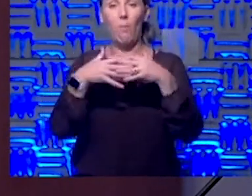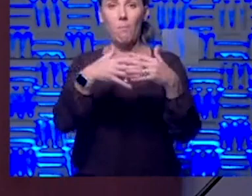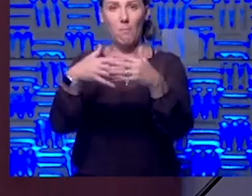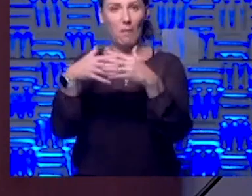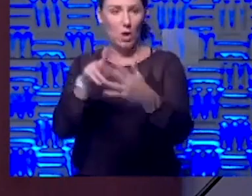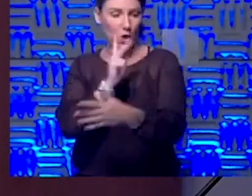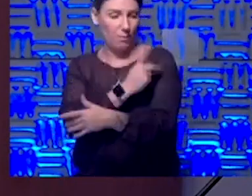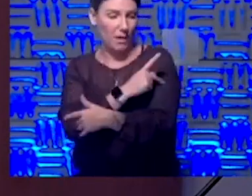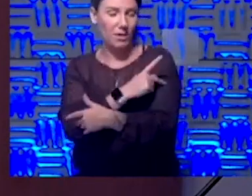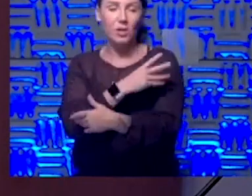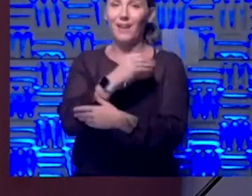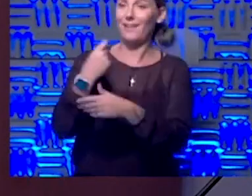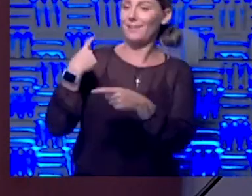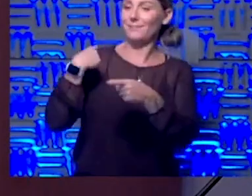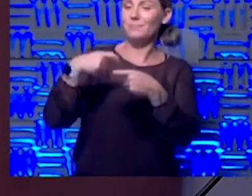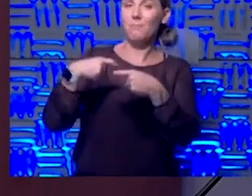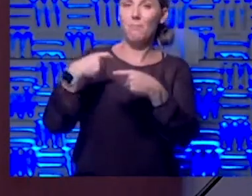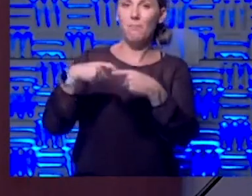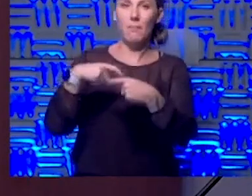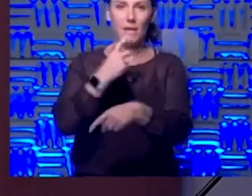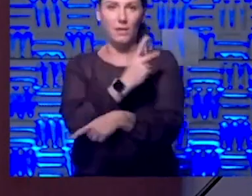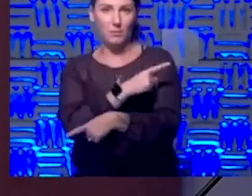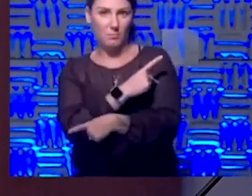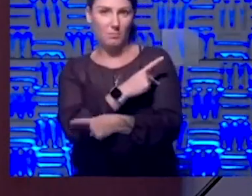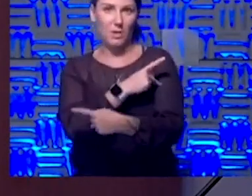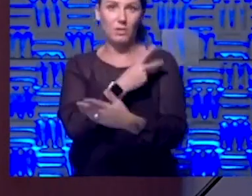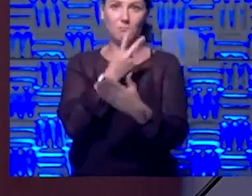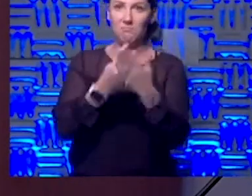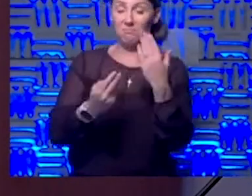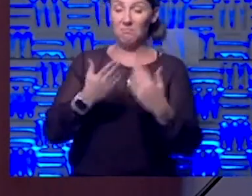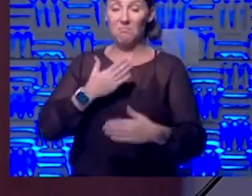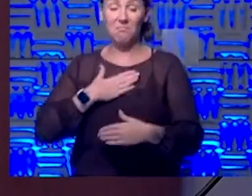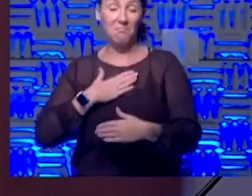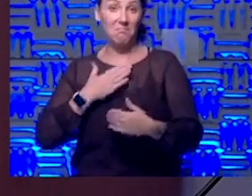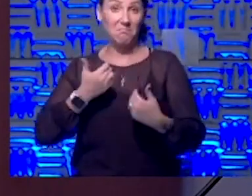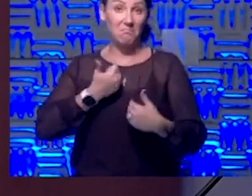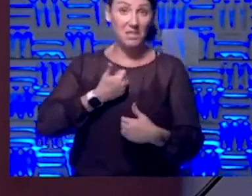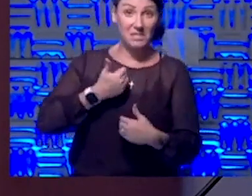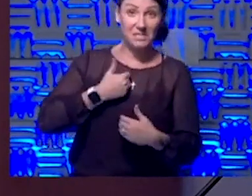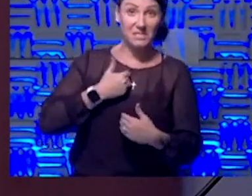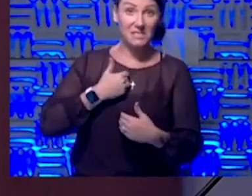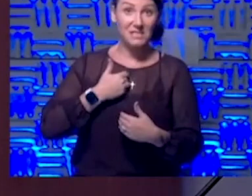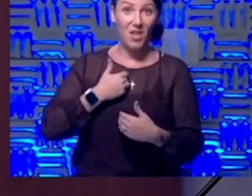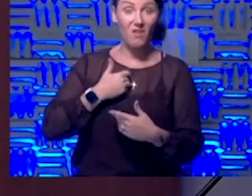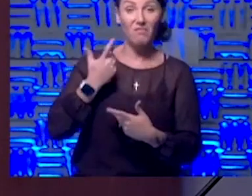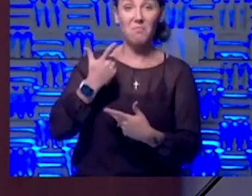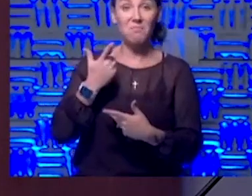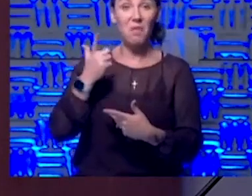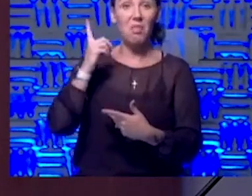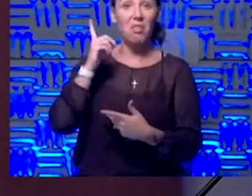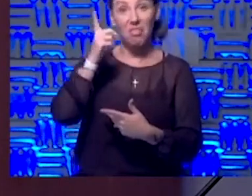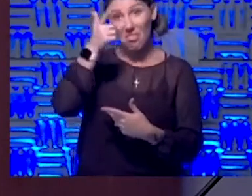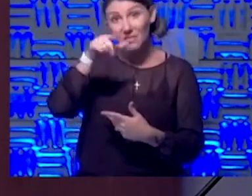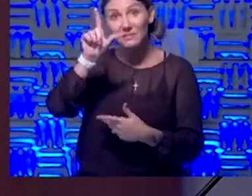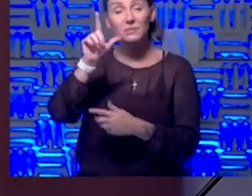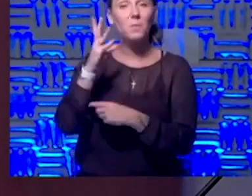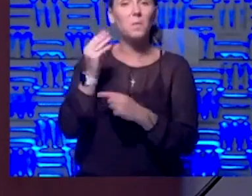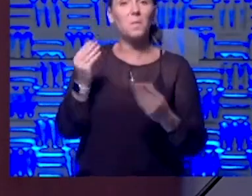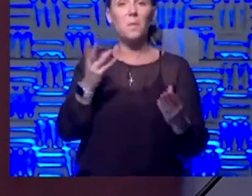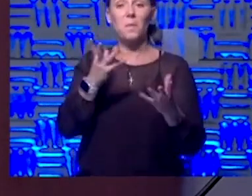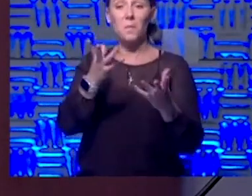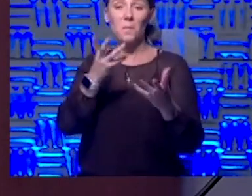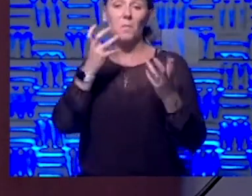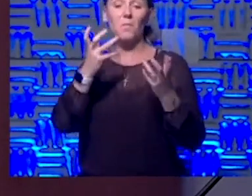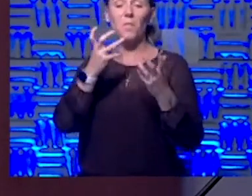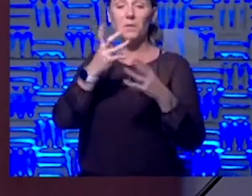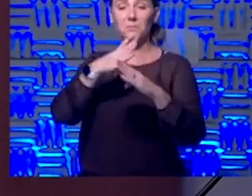and our Hispanic patients. And as a Latino myself, you know, I really want something to help us protect